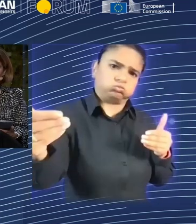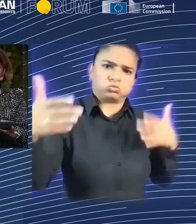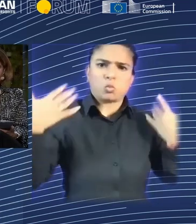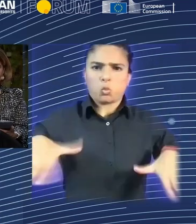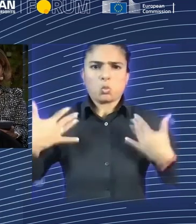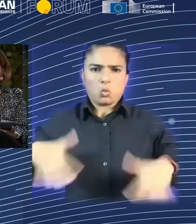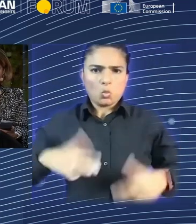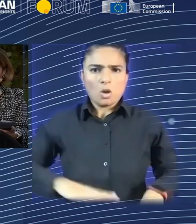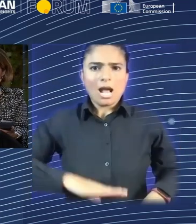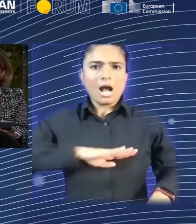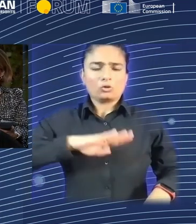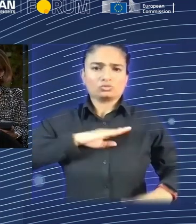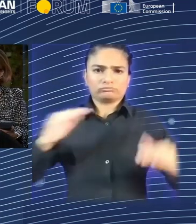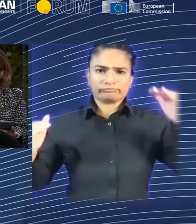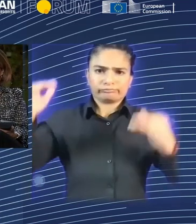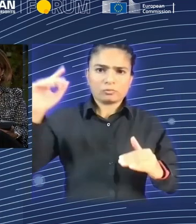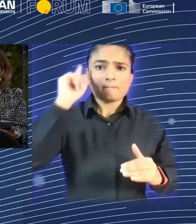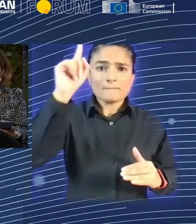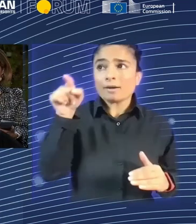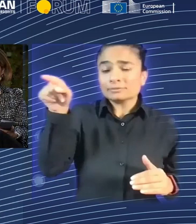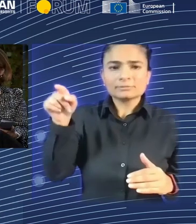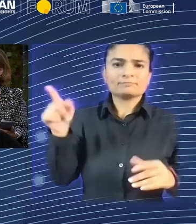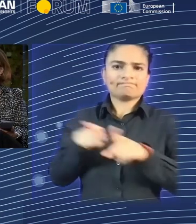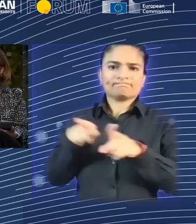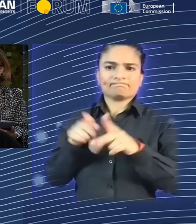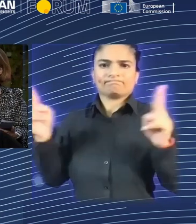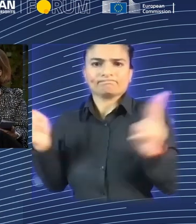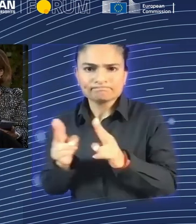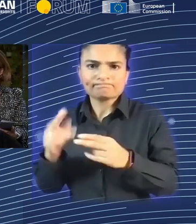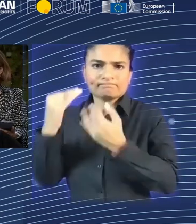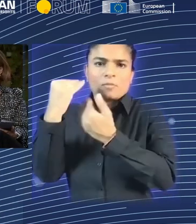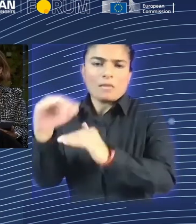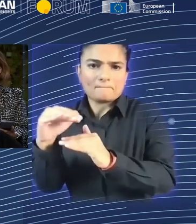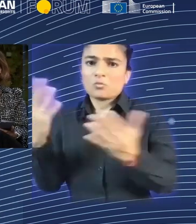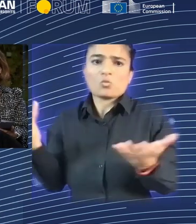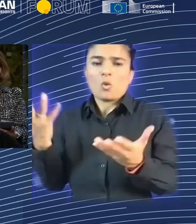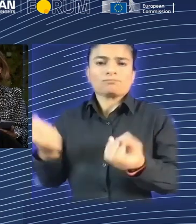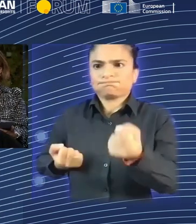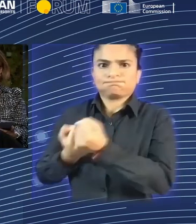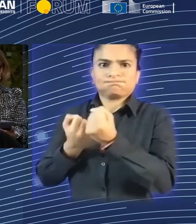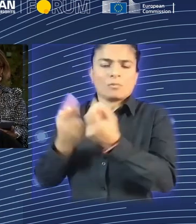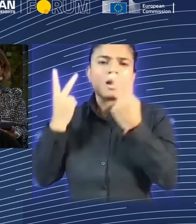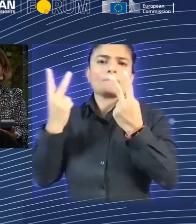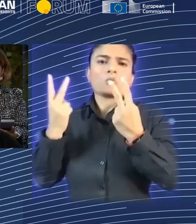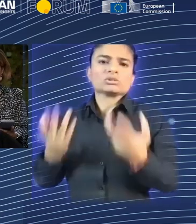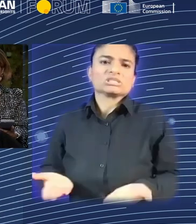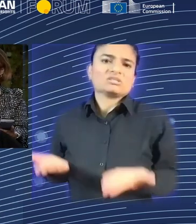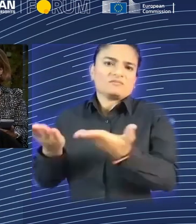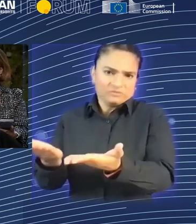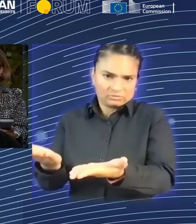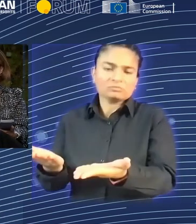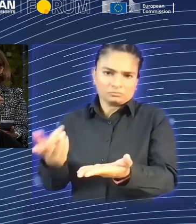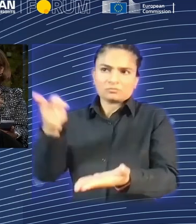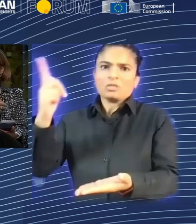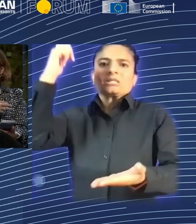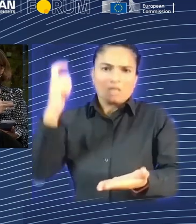the point that, you know, some of the critical services are, you know, heavily starting to rely on, you know, AI and automation.